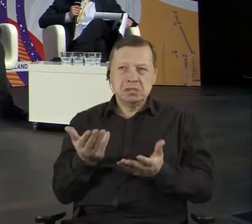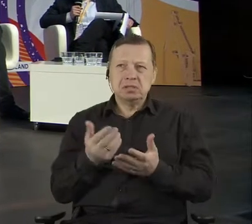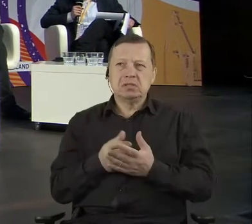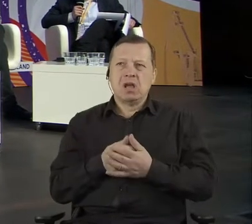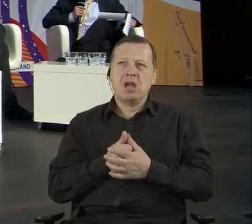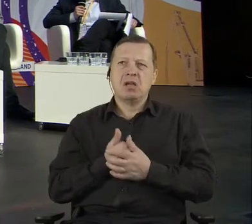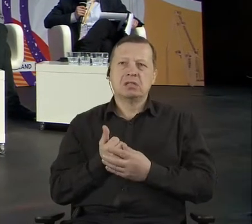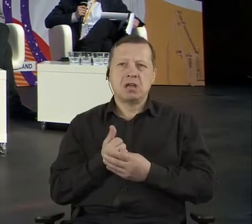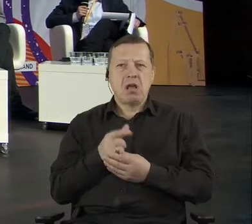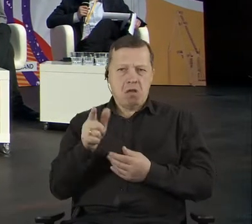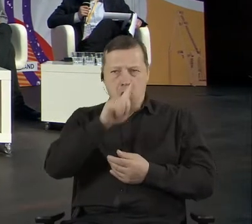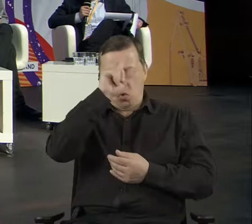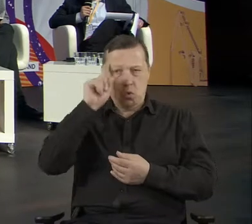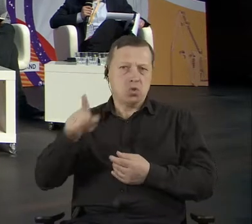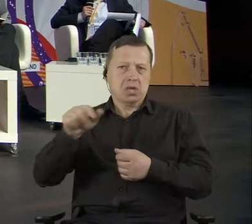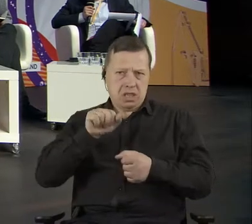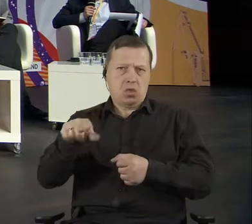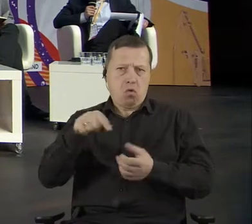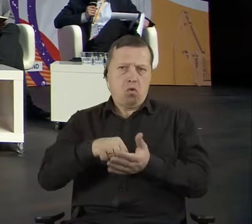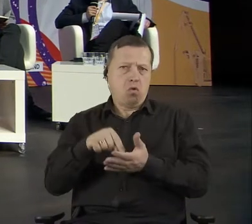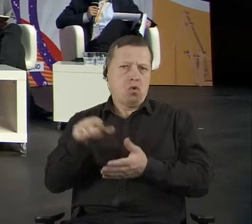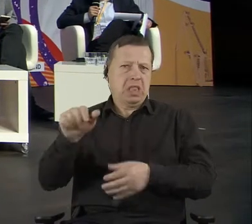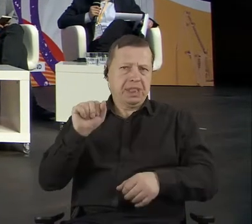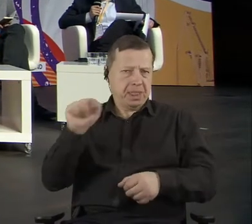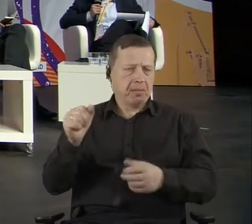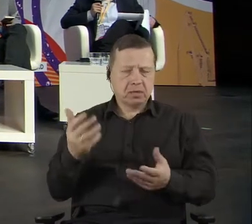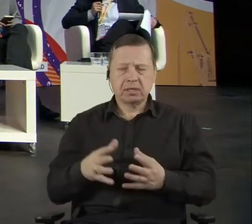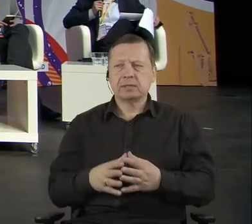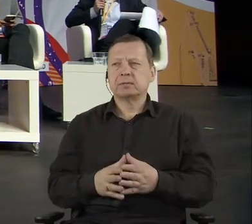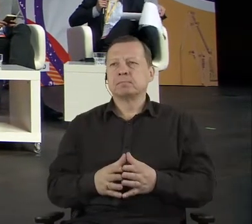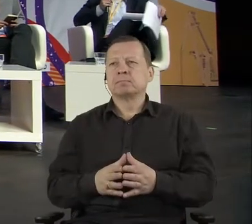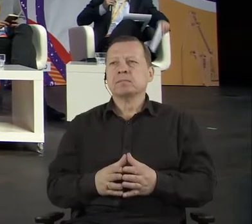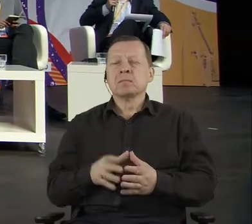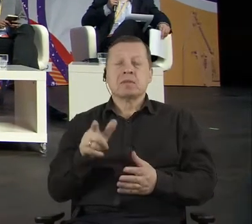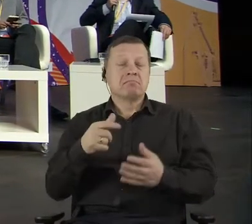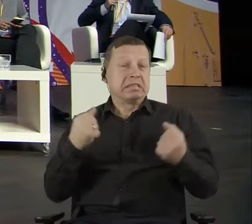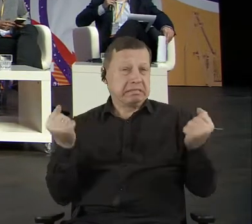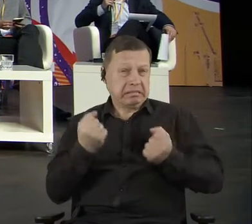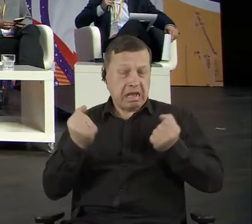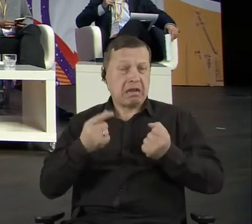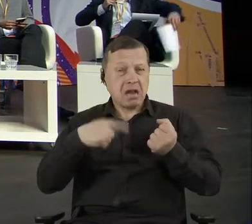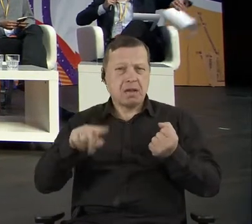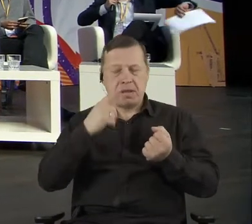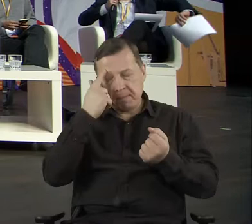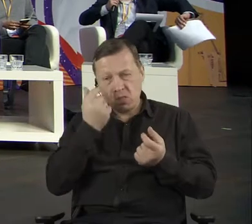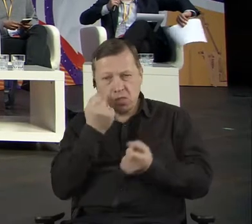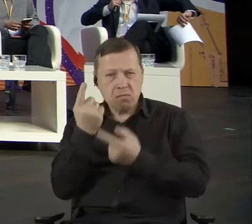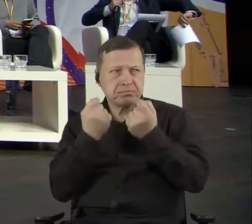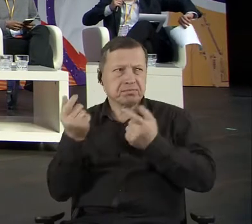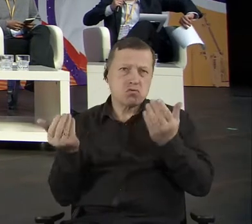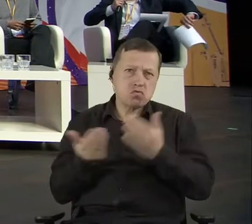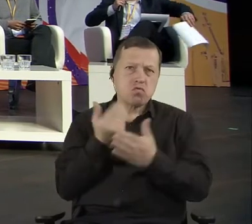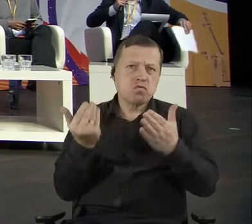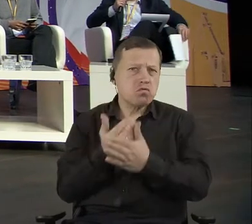in trying to innovate democracy. So what if we jump out from representative democracy? OK, so perhaps we should get out of the box